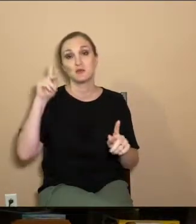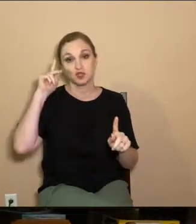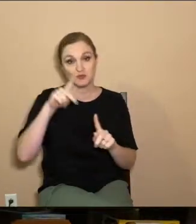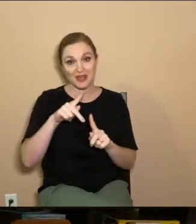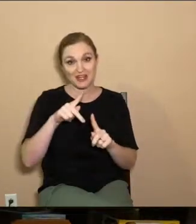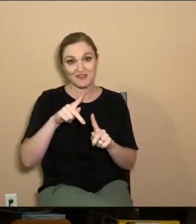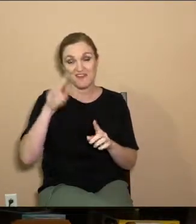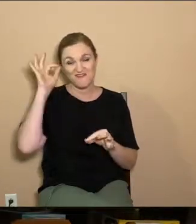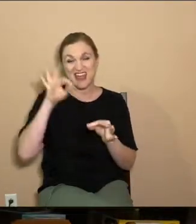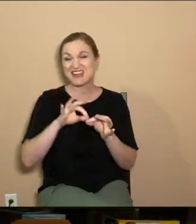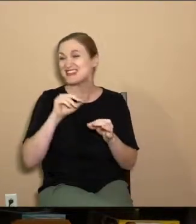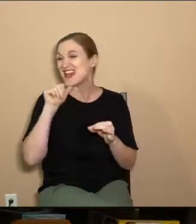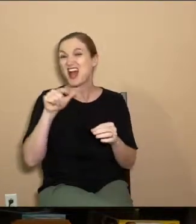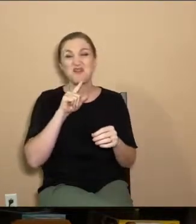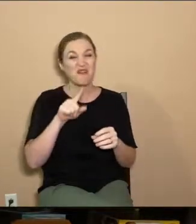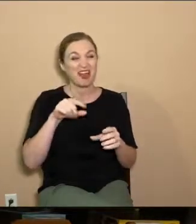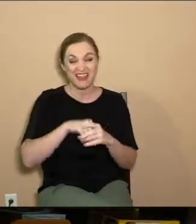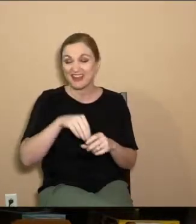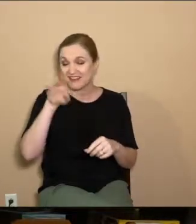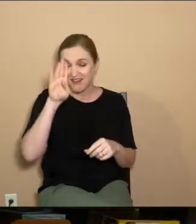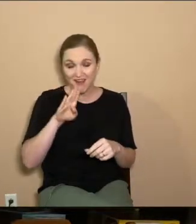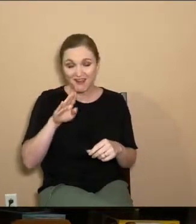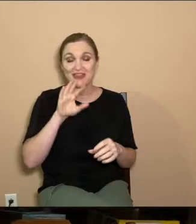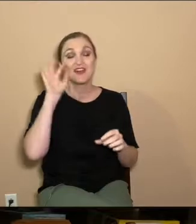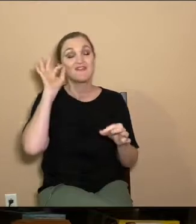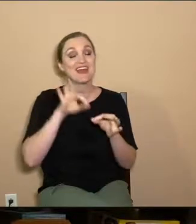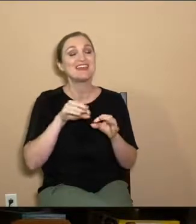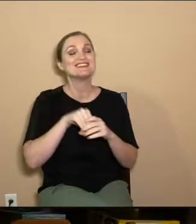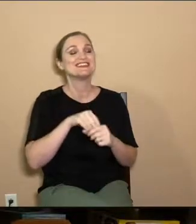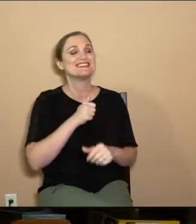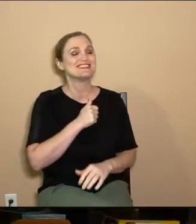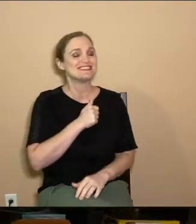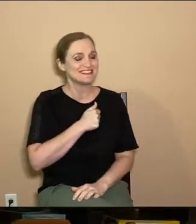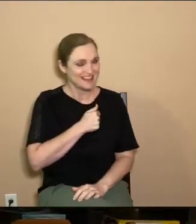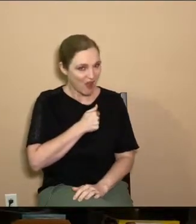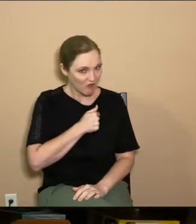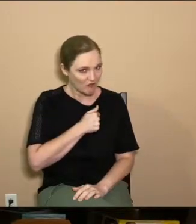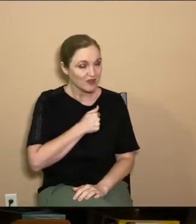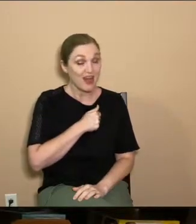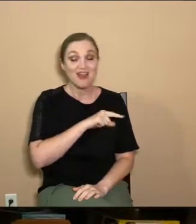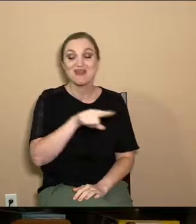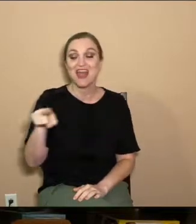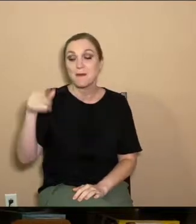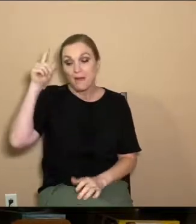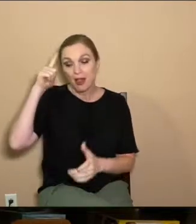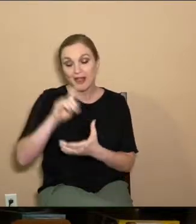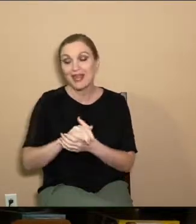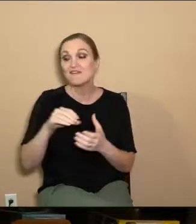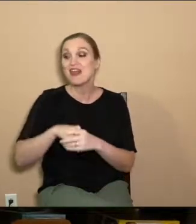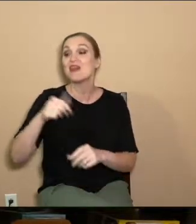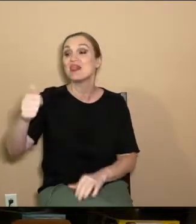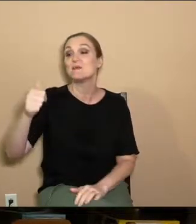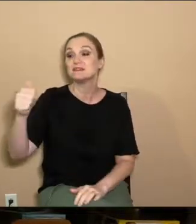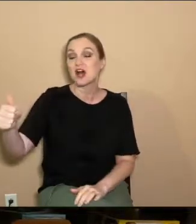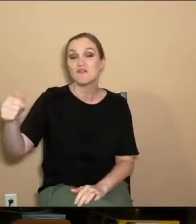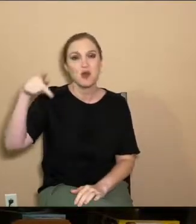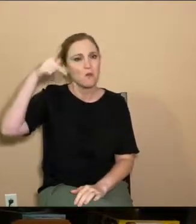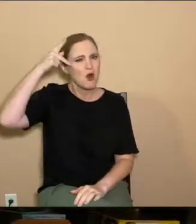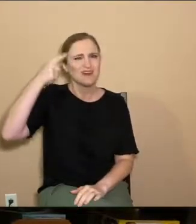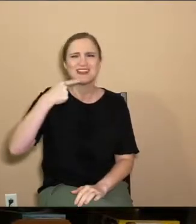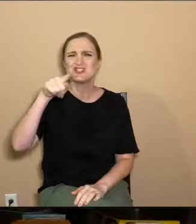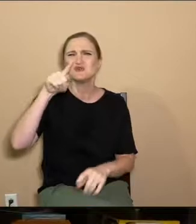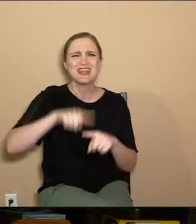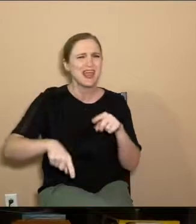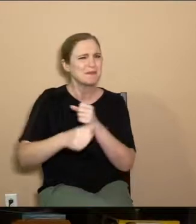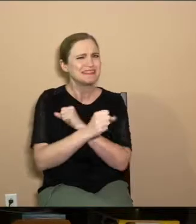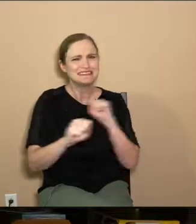is not really in God. Their faith is in themselves. They believe in themselves. And Paul says you cannot be